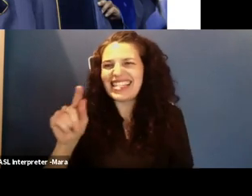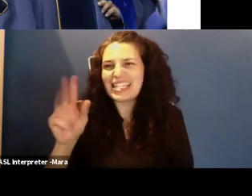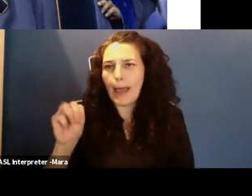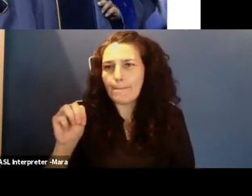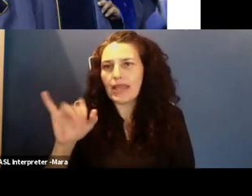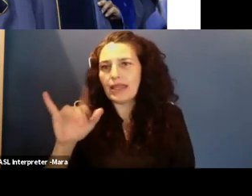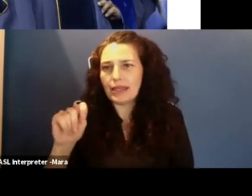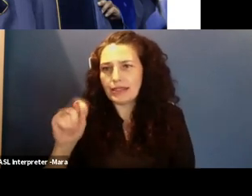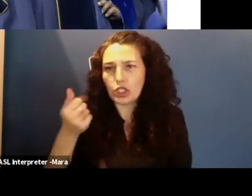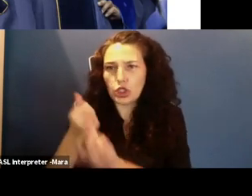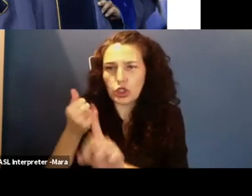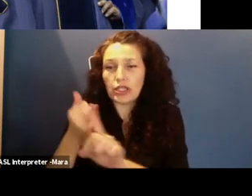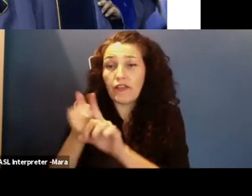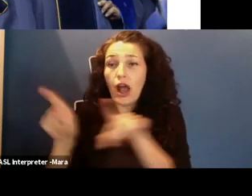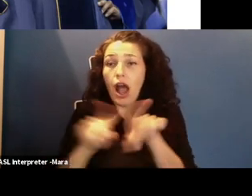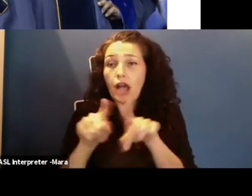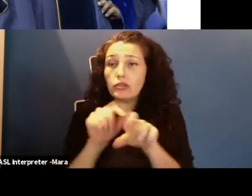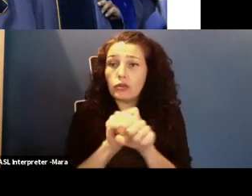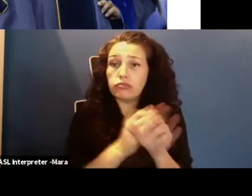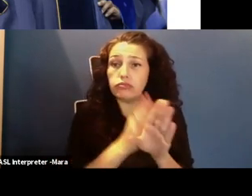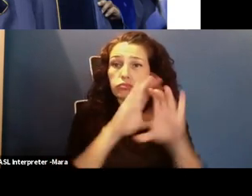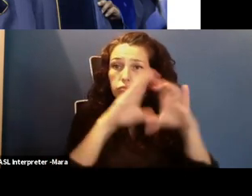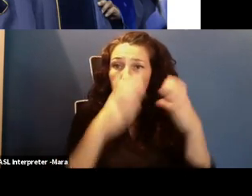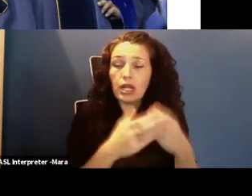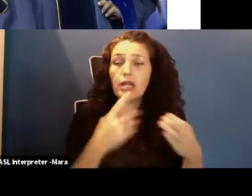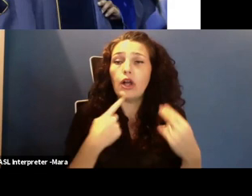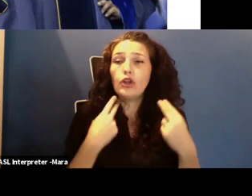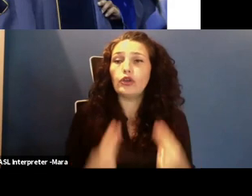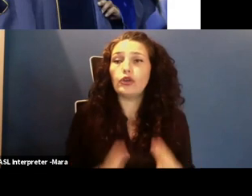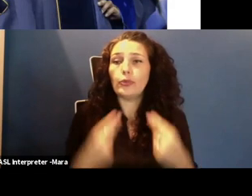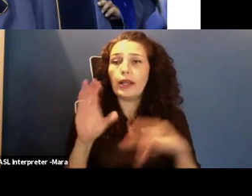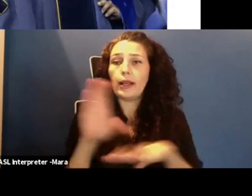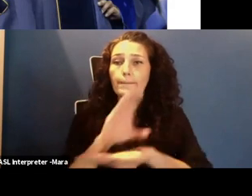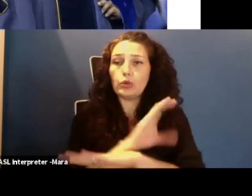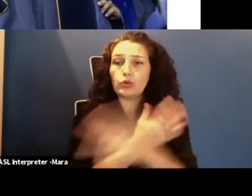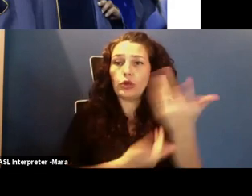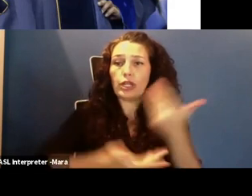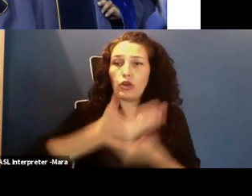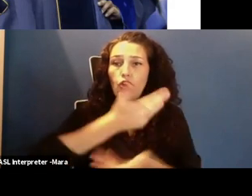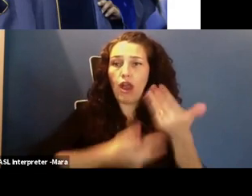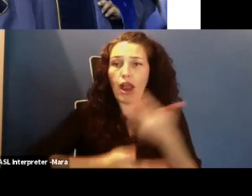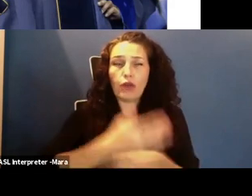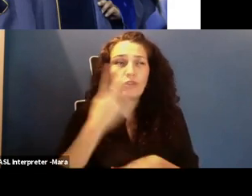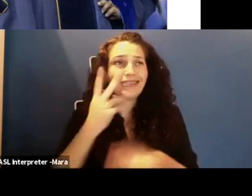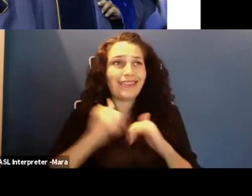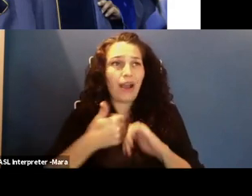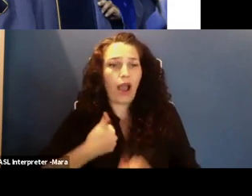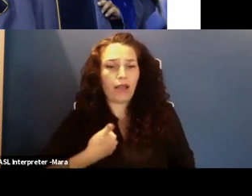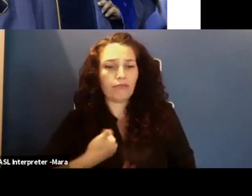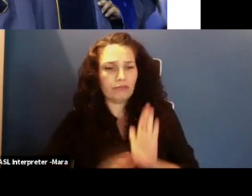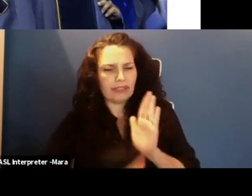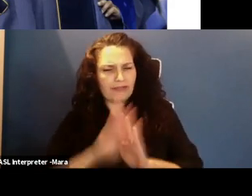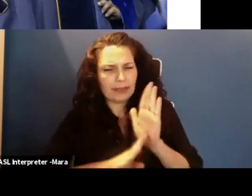do work in a field called human-computer interaction. And so with that, I'm actually seeing how I can develop a website